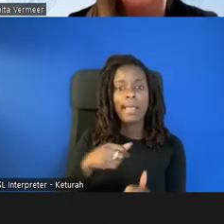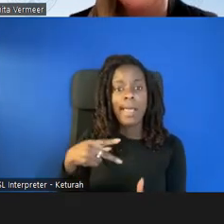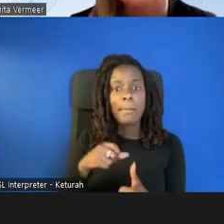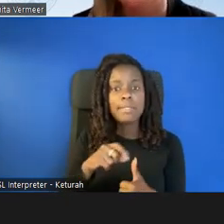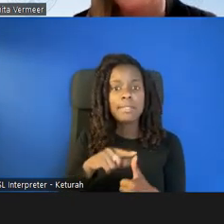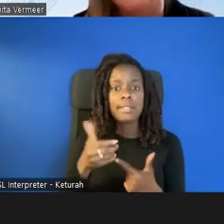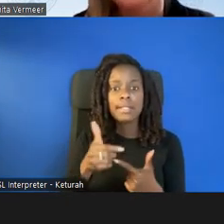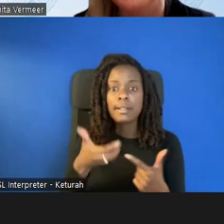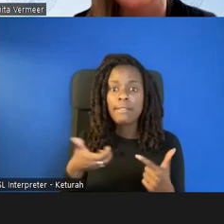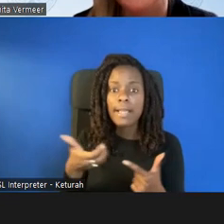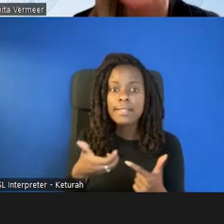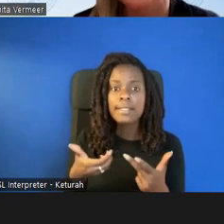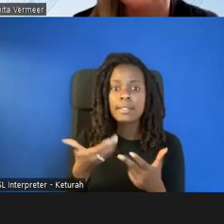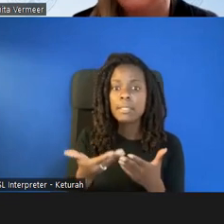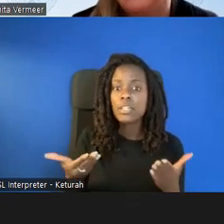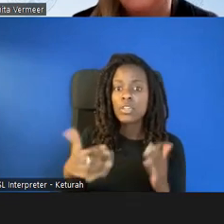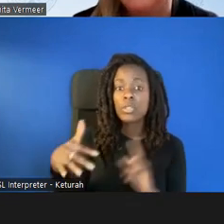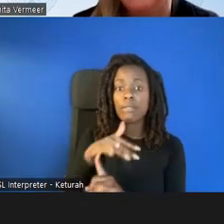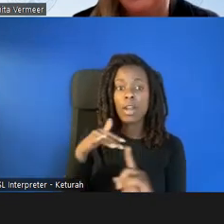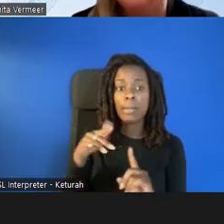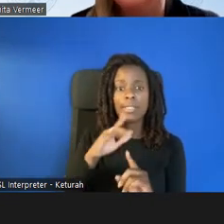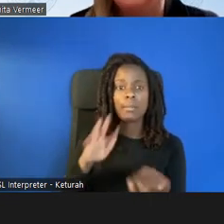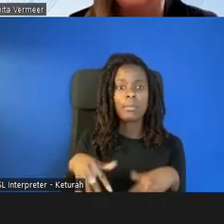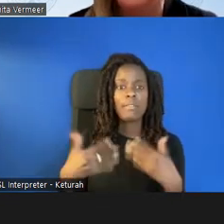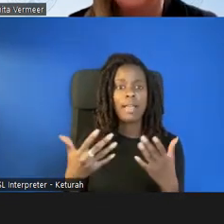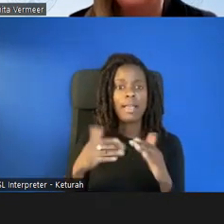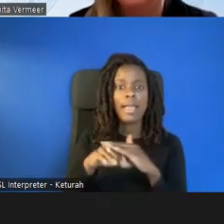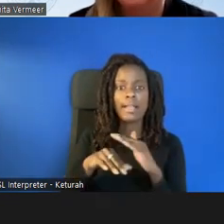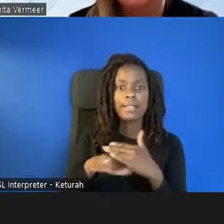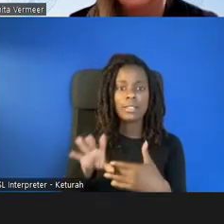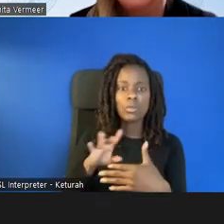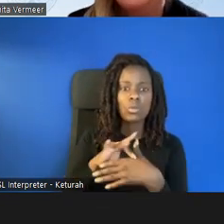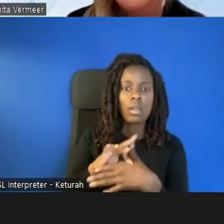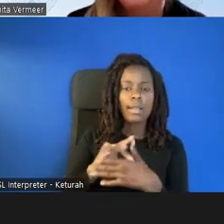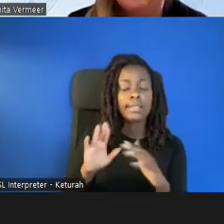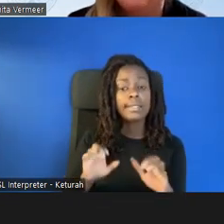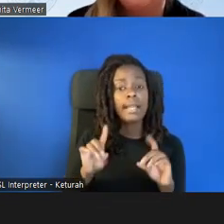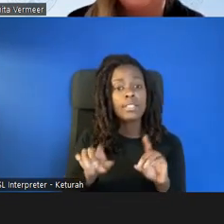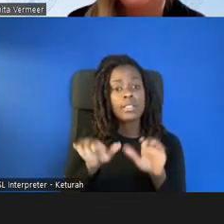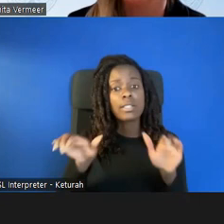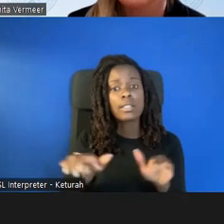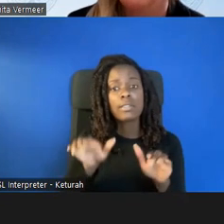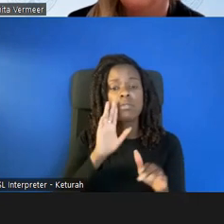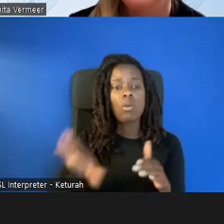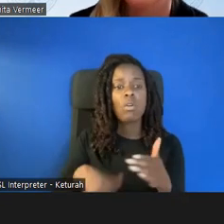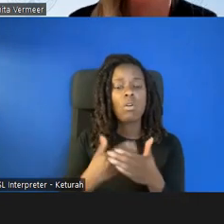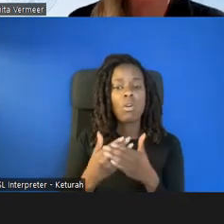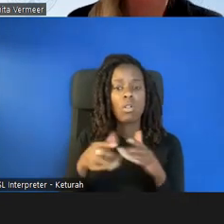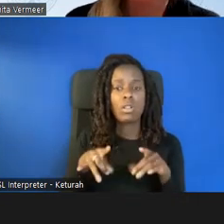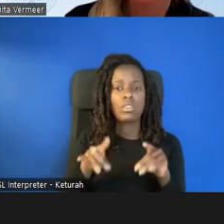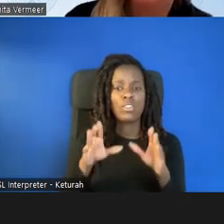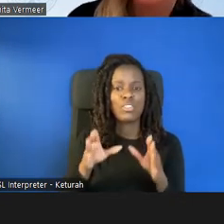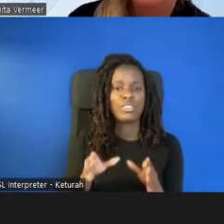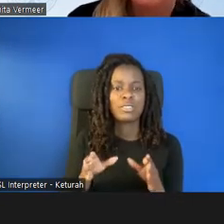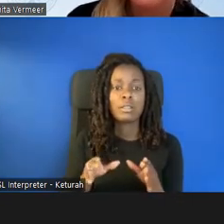and environments that support and enable access to content and educational activities for all learners. Educational materials and technologies are